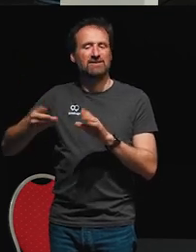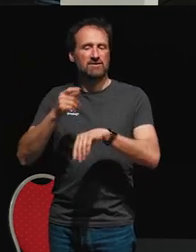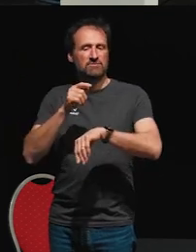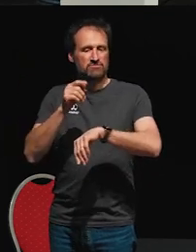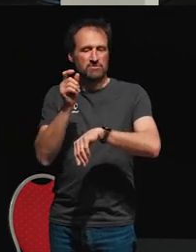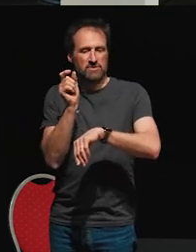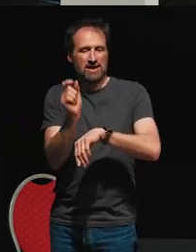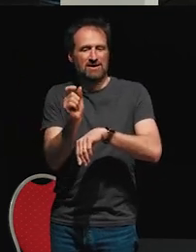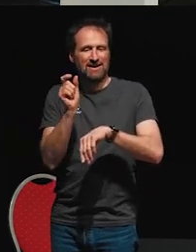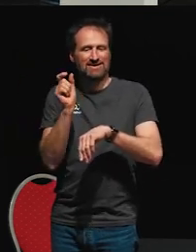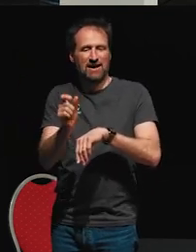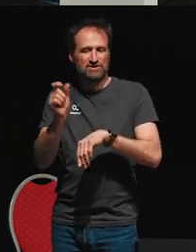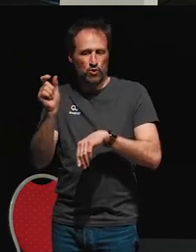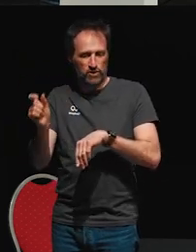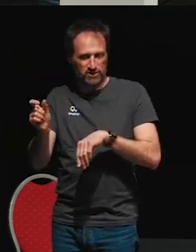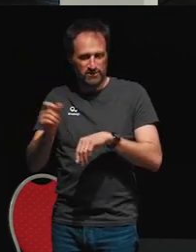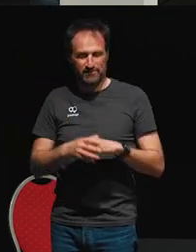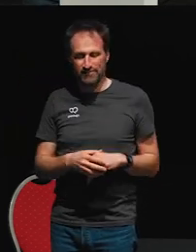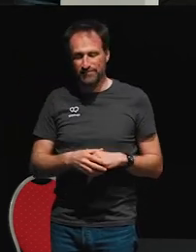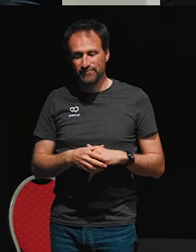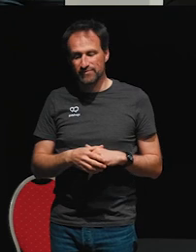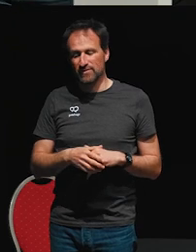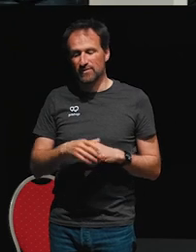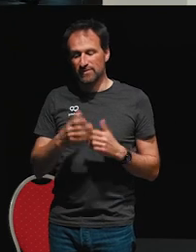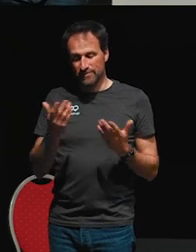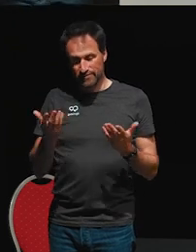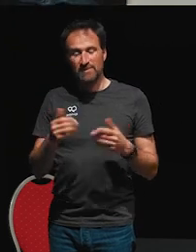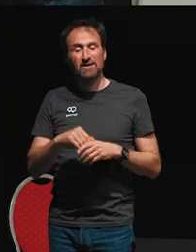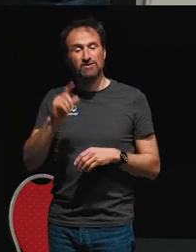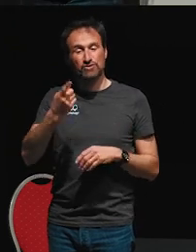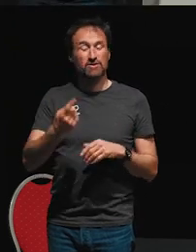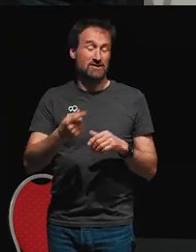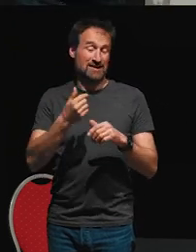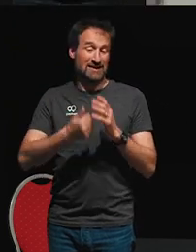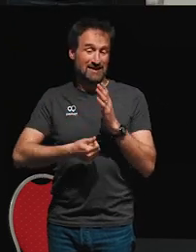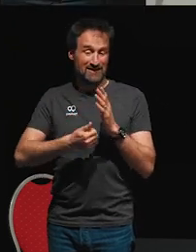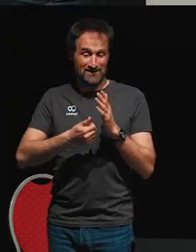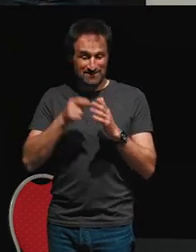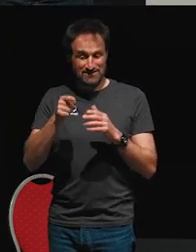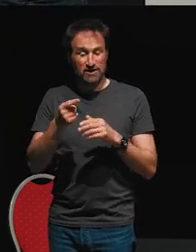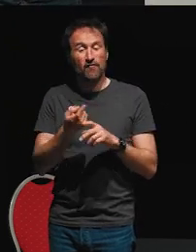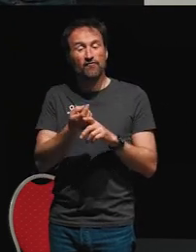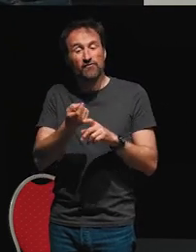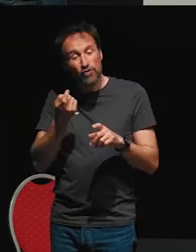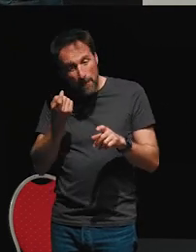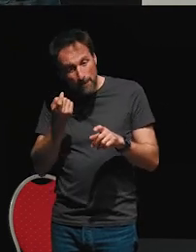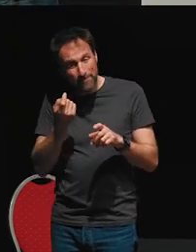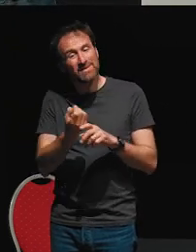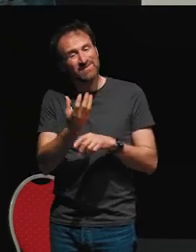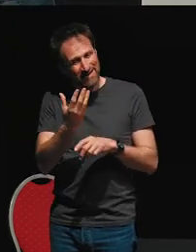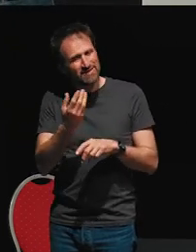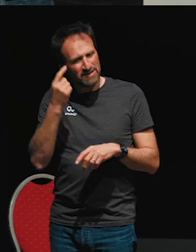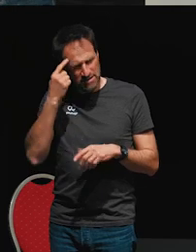immediately, so I'm passing in zero there. So the from event, I think, makes some sense. And the timer